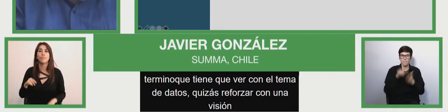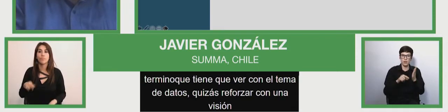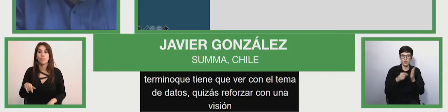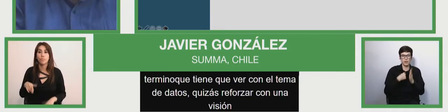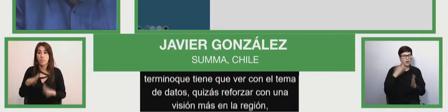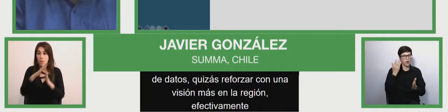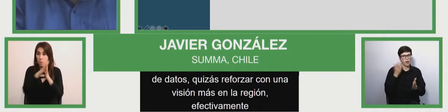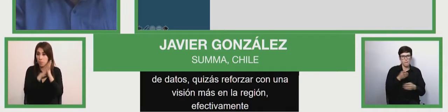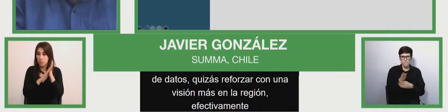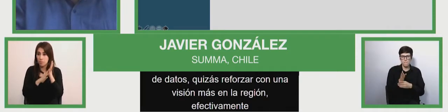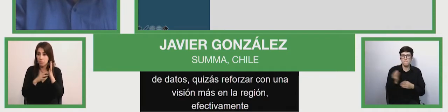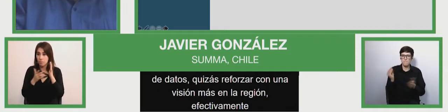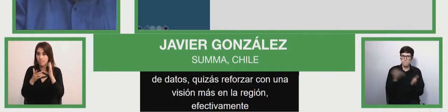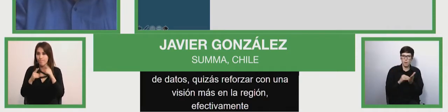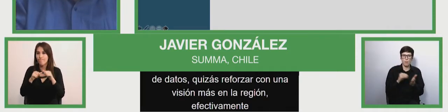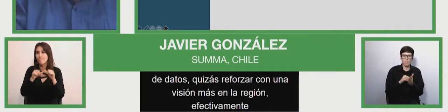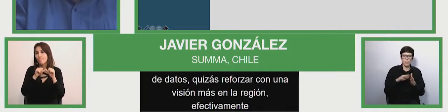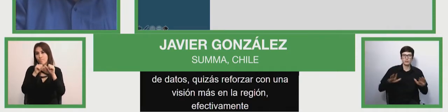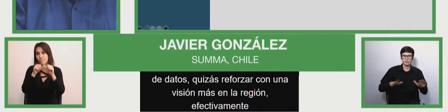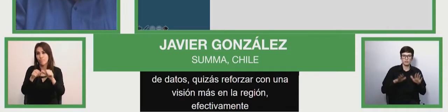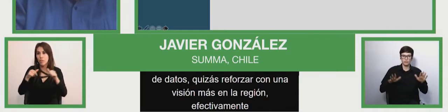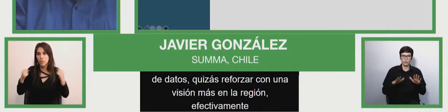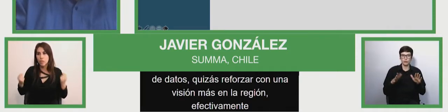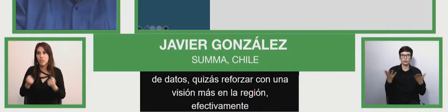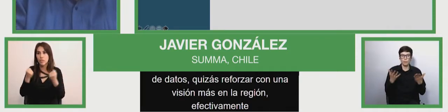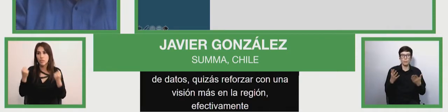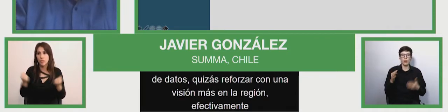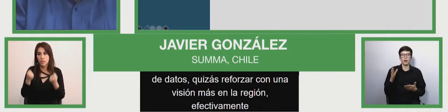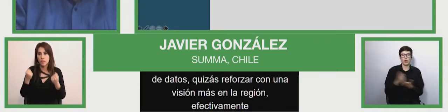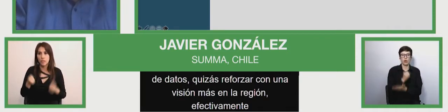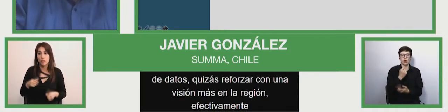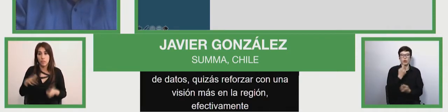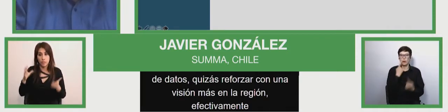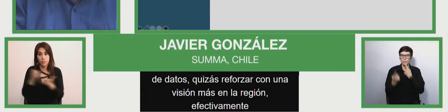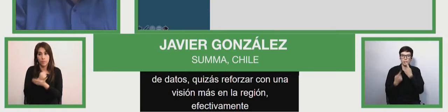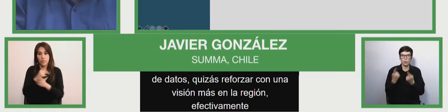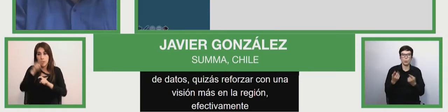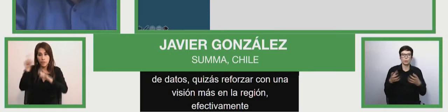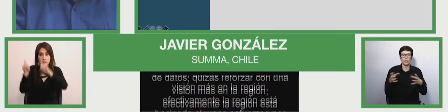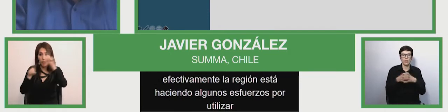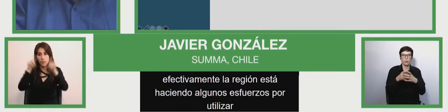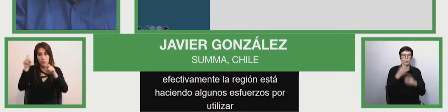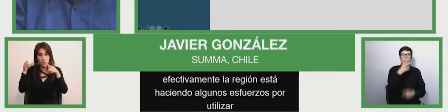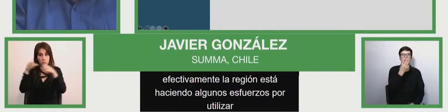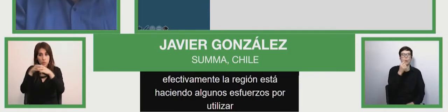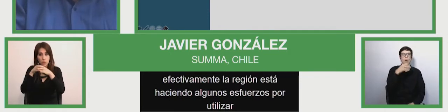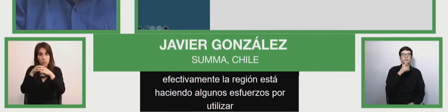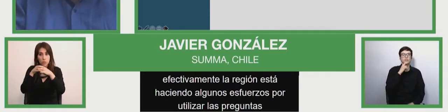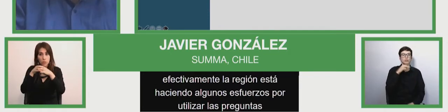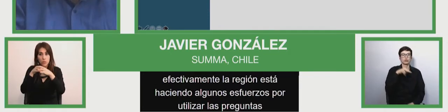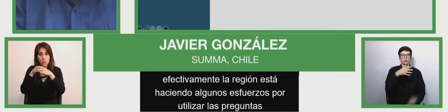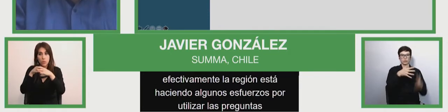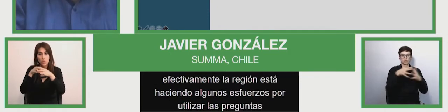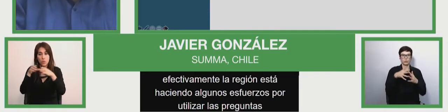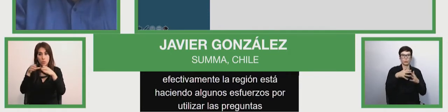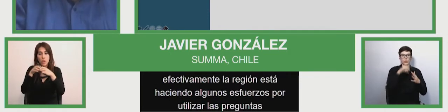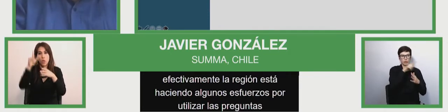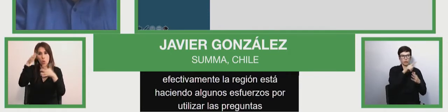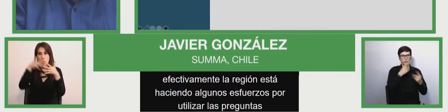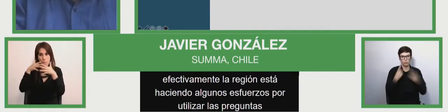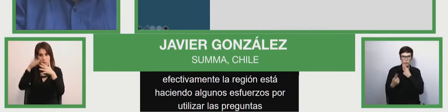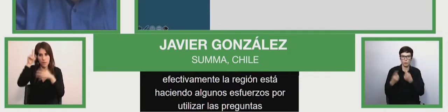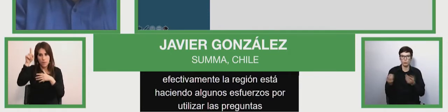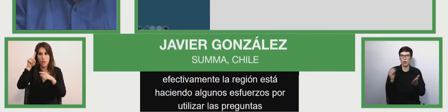can see for using, uh, questions of the Washington group, which have been even more intensity now.